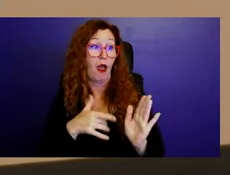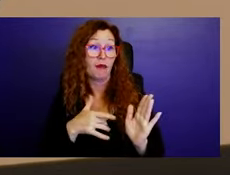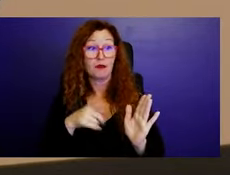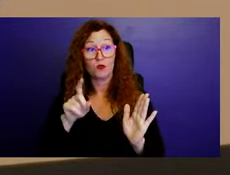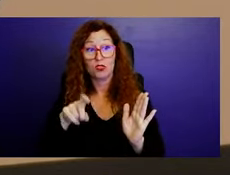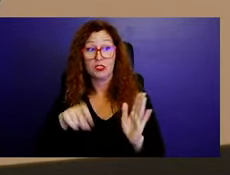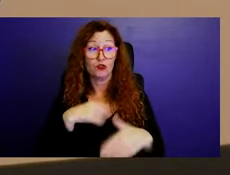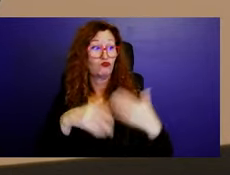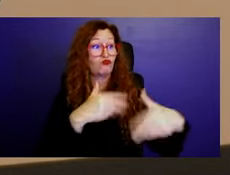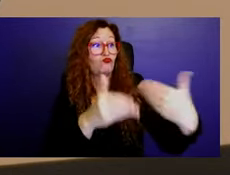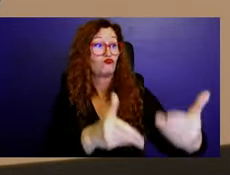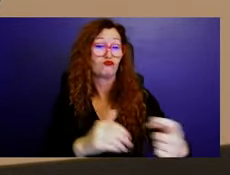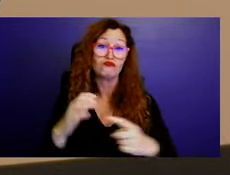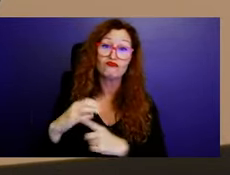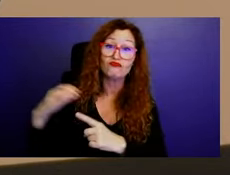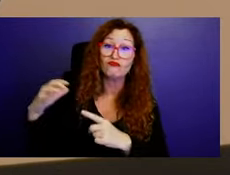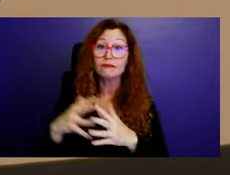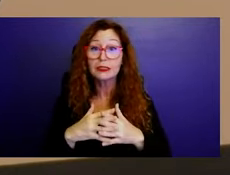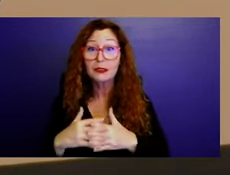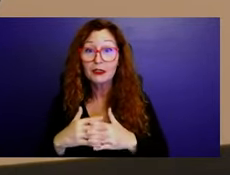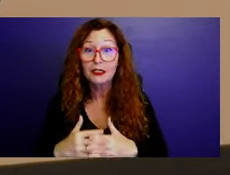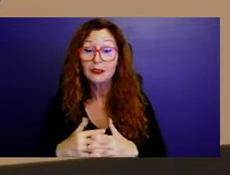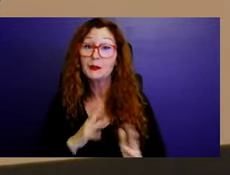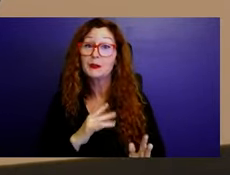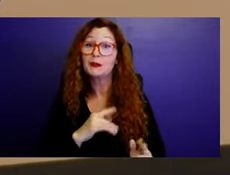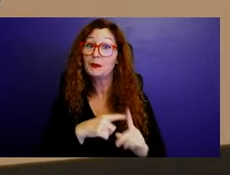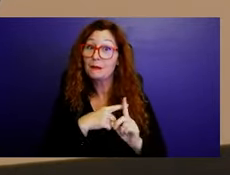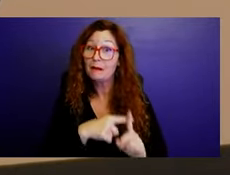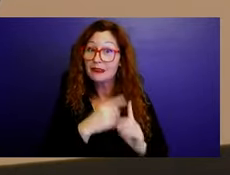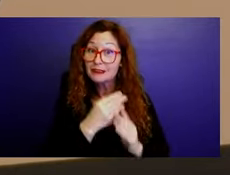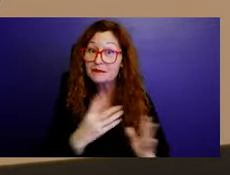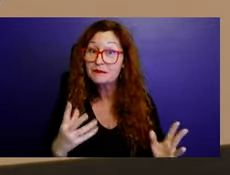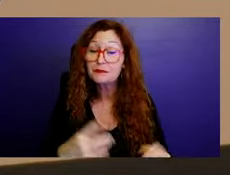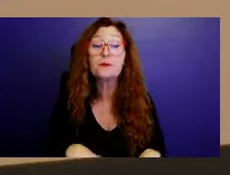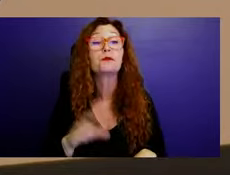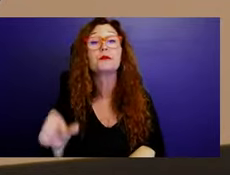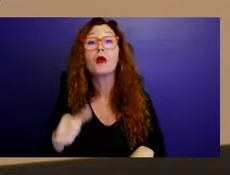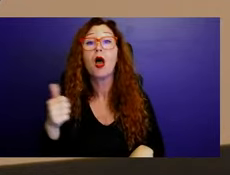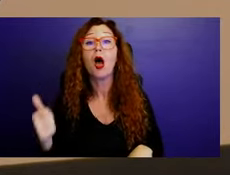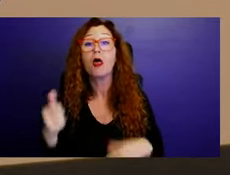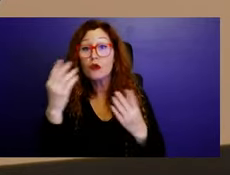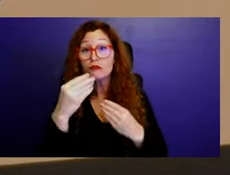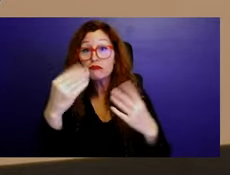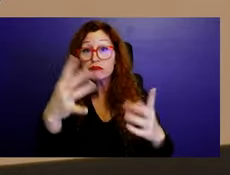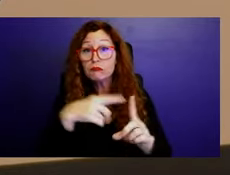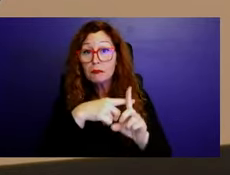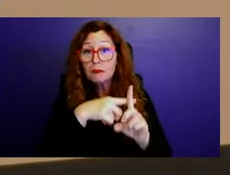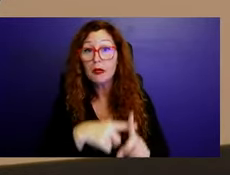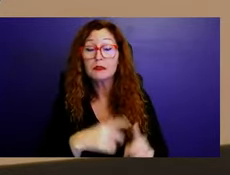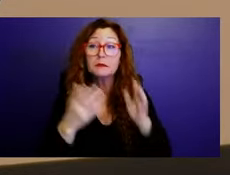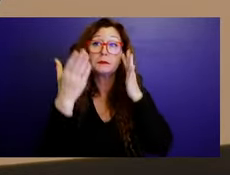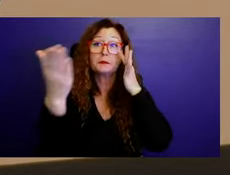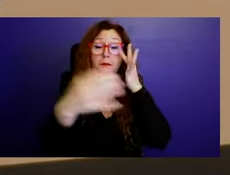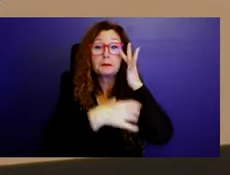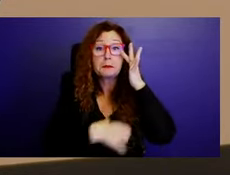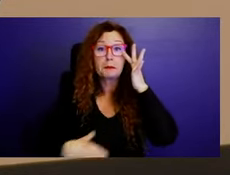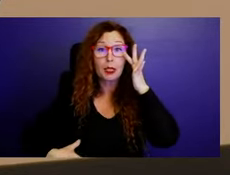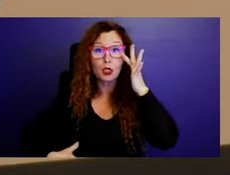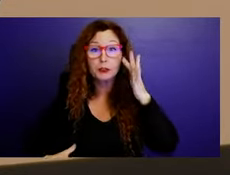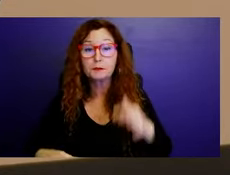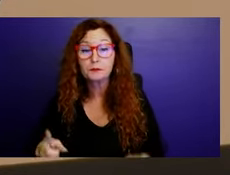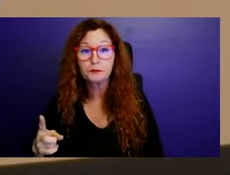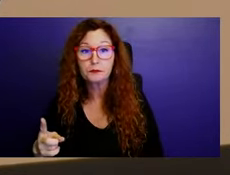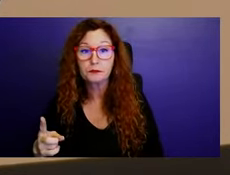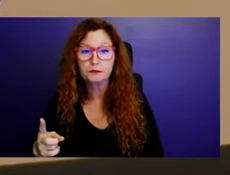The other thing which I will consider positive is that our current mayor, Pansierga, maybe he doesn't remember,